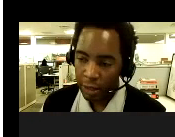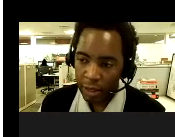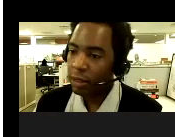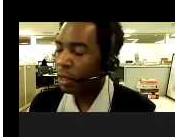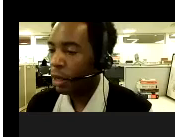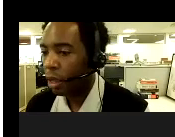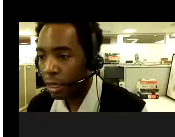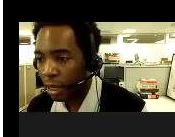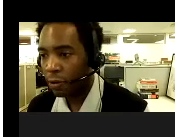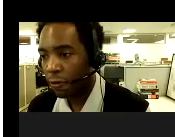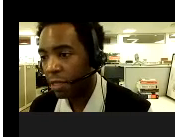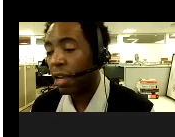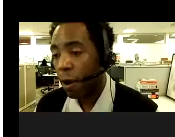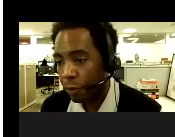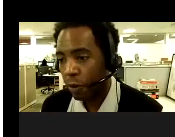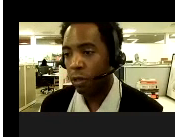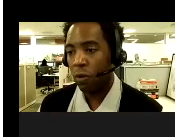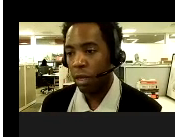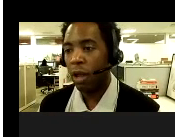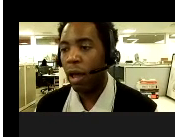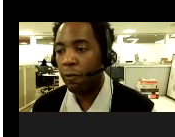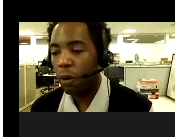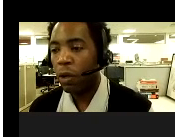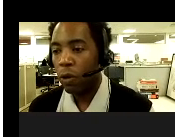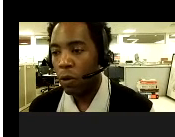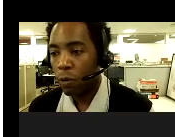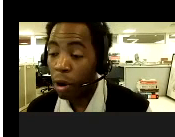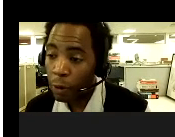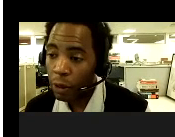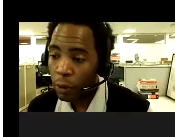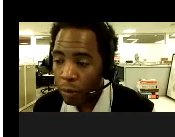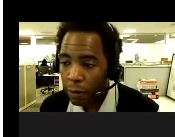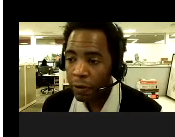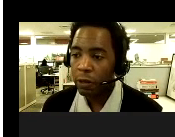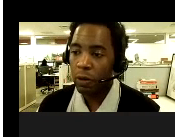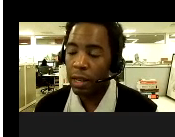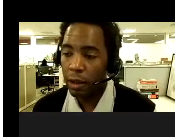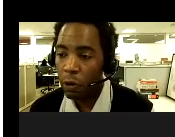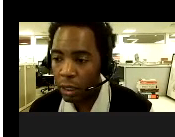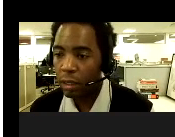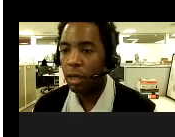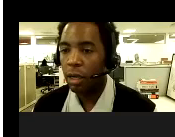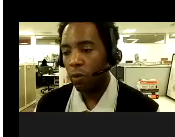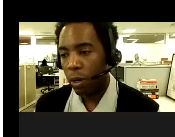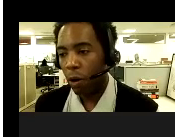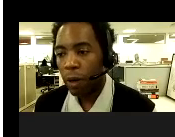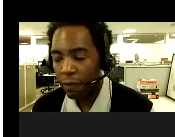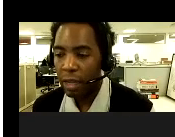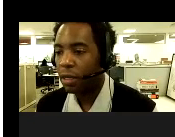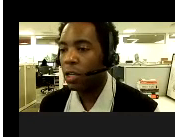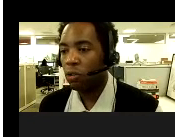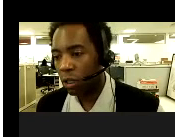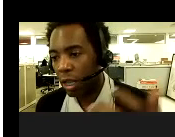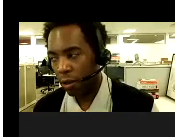vaccines, uh, to get, to vaccinate everyone. And so we, uh, everyone who probably would benefit. So we have to focus on what we call